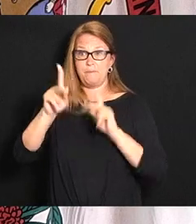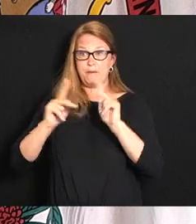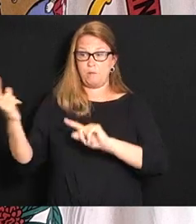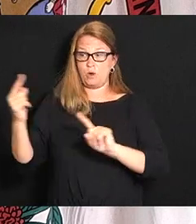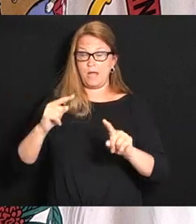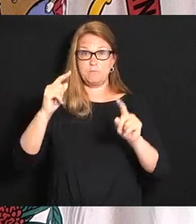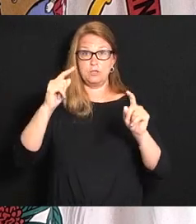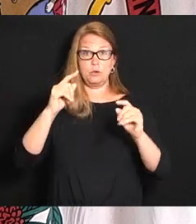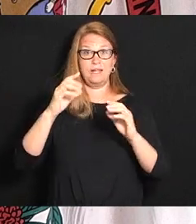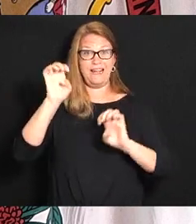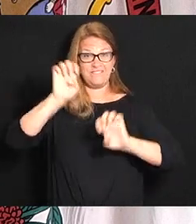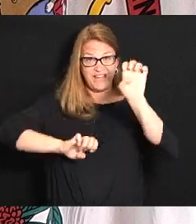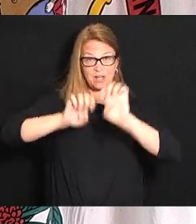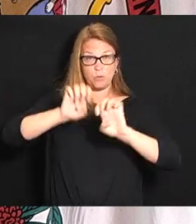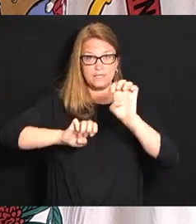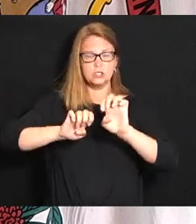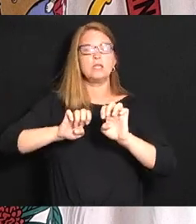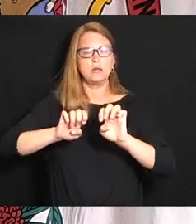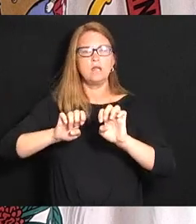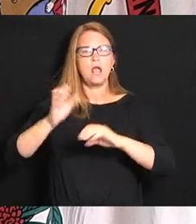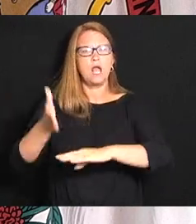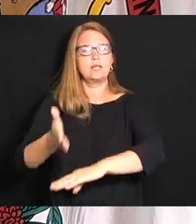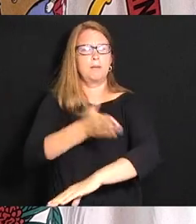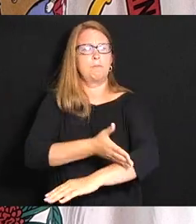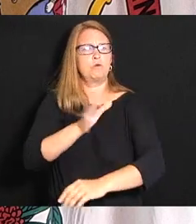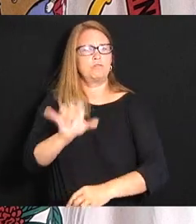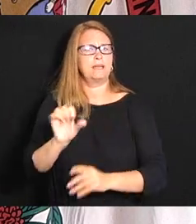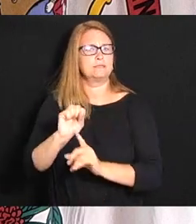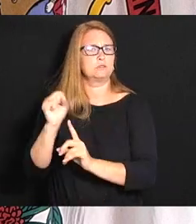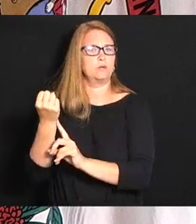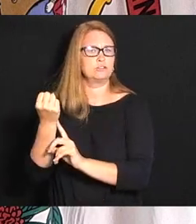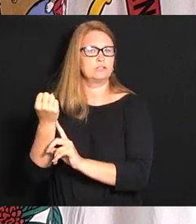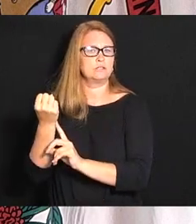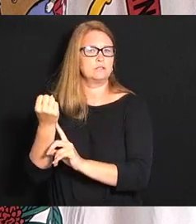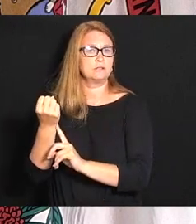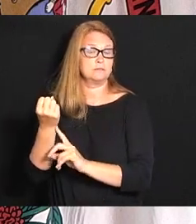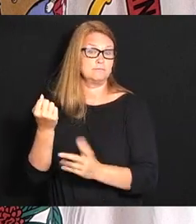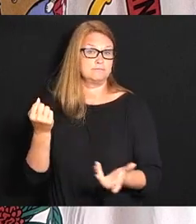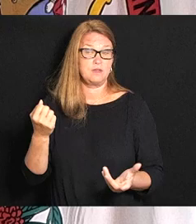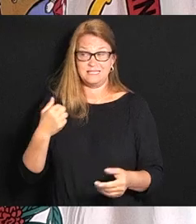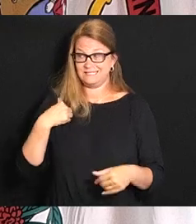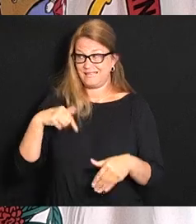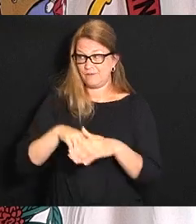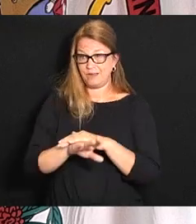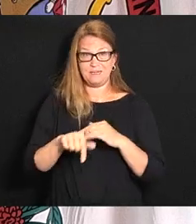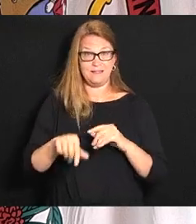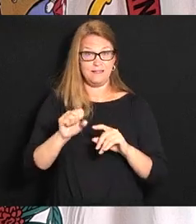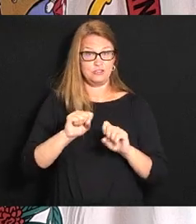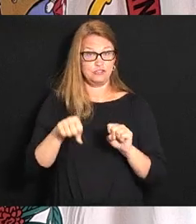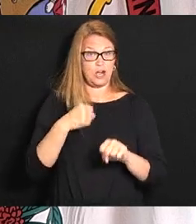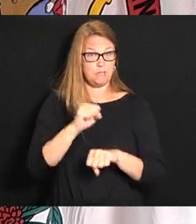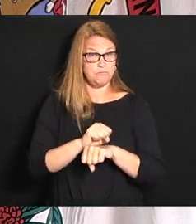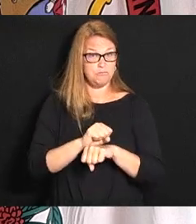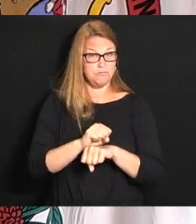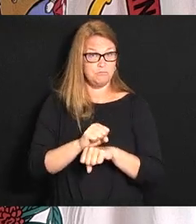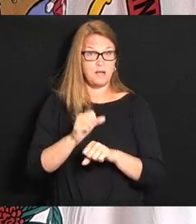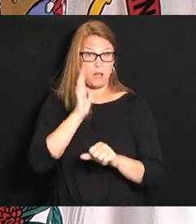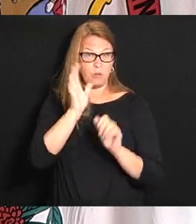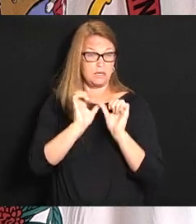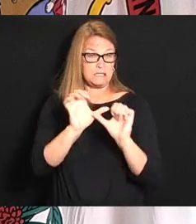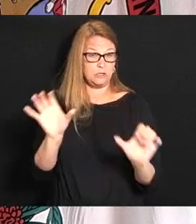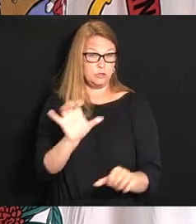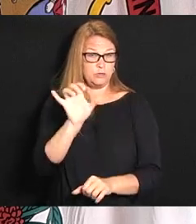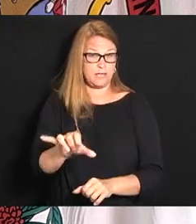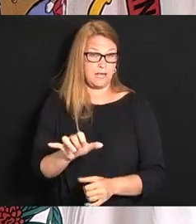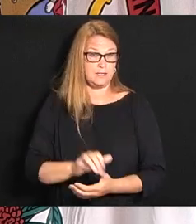and then we're going to make things better I mean that's what we've done across the board since I've walked in the door and that's what we're going to continue to try to do